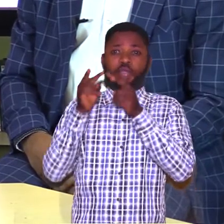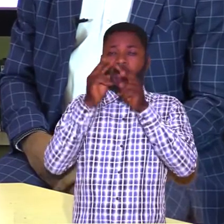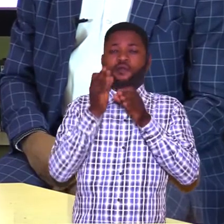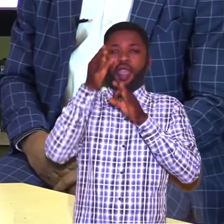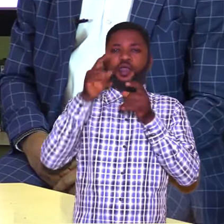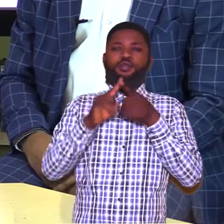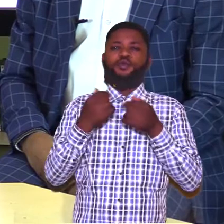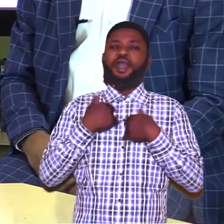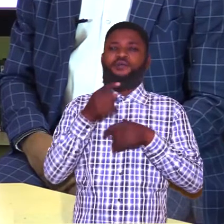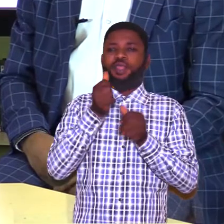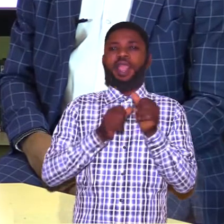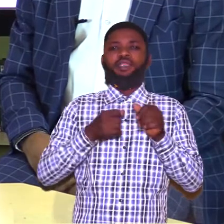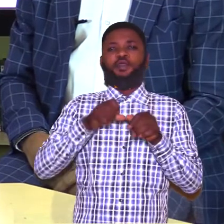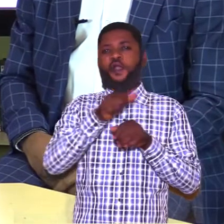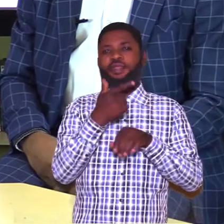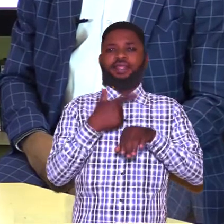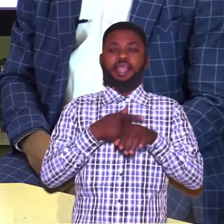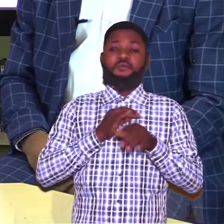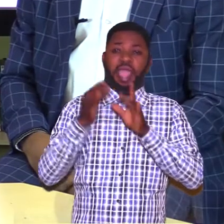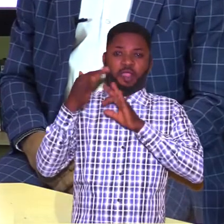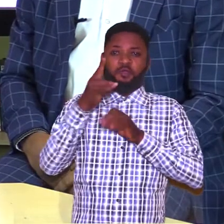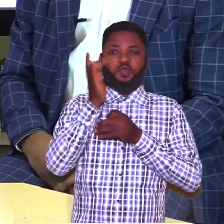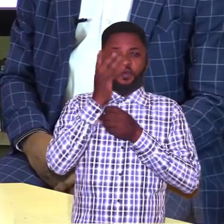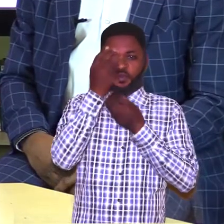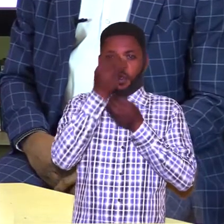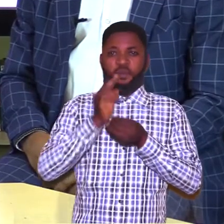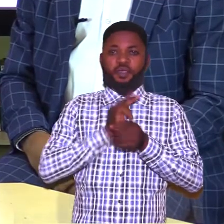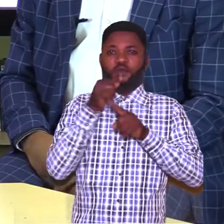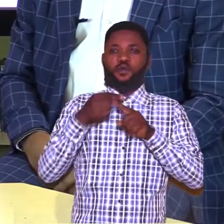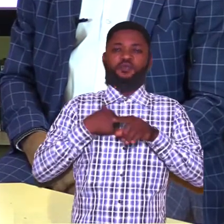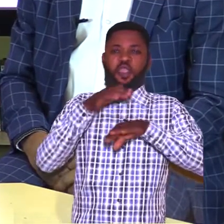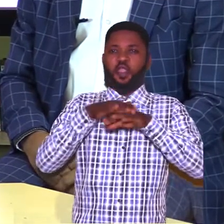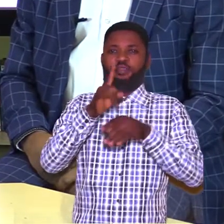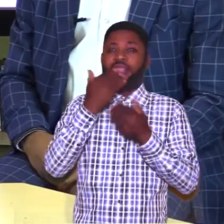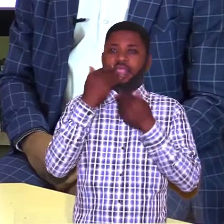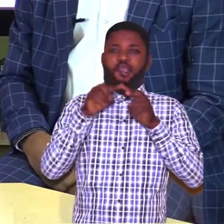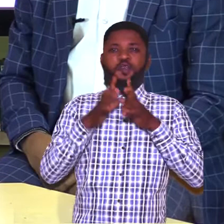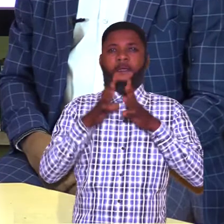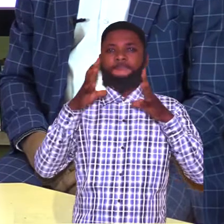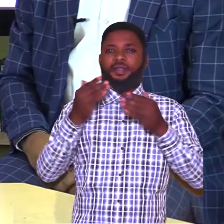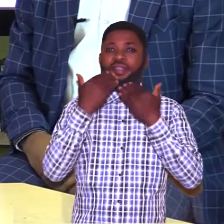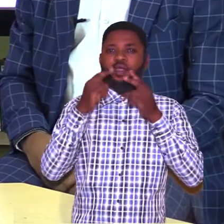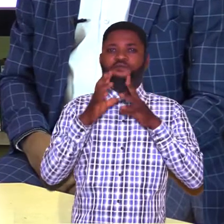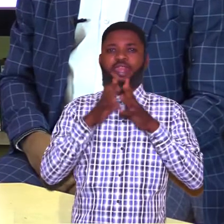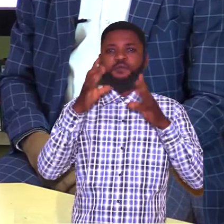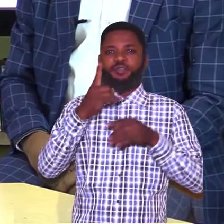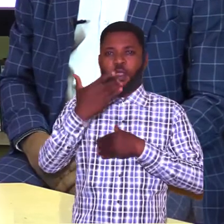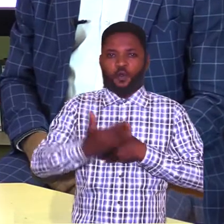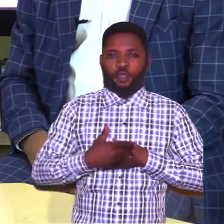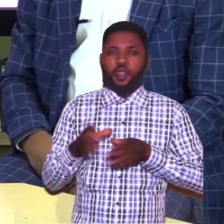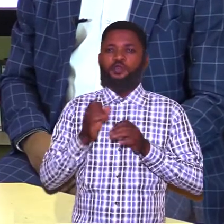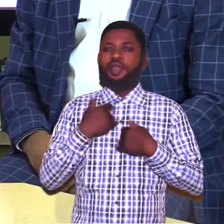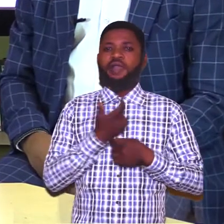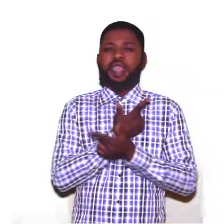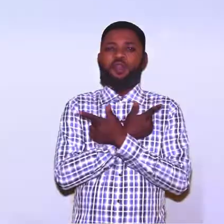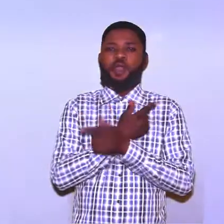to having you any other time i hope you will oblige us when we call upon you thank you so much thank you very much you're welcome do